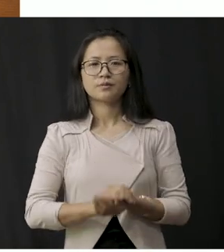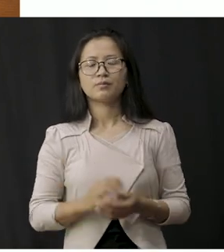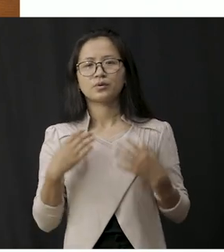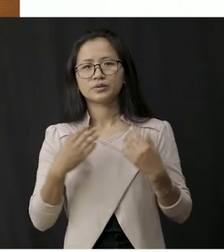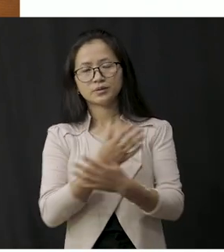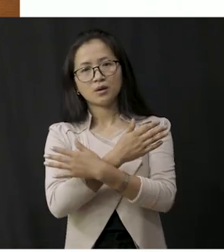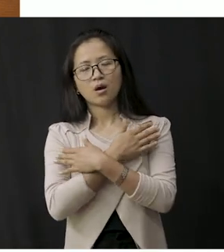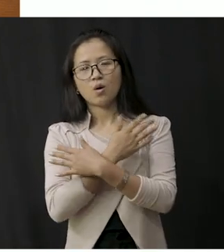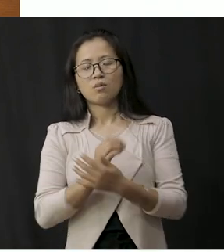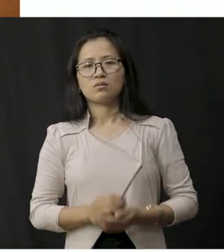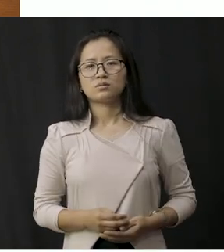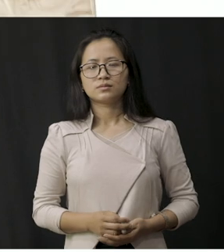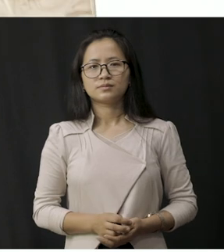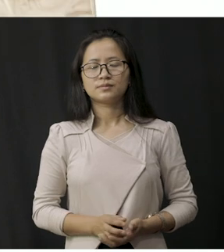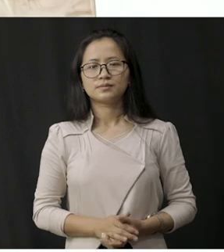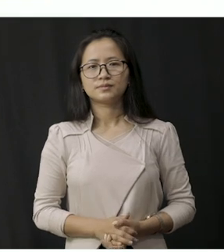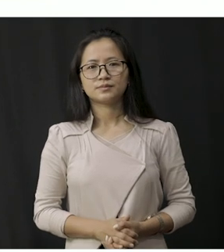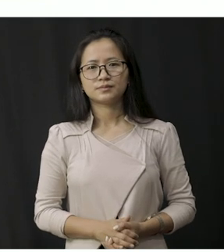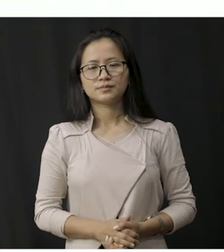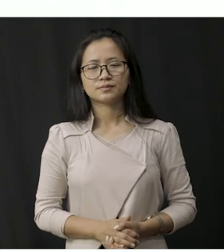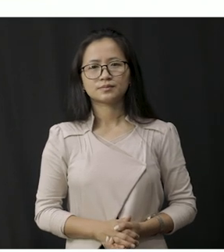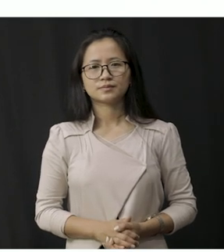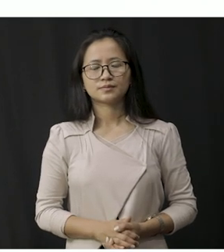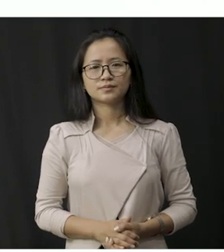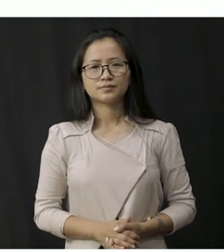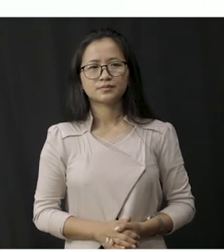okay okay now